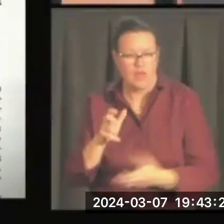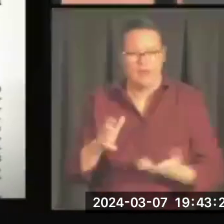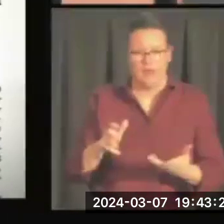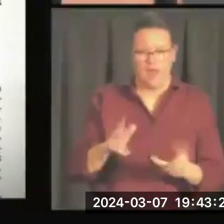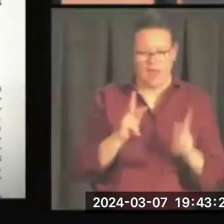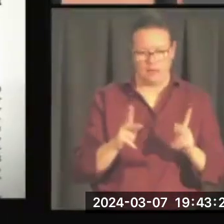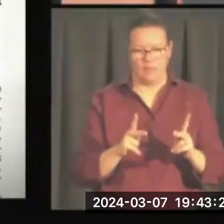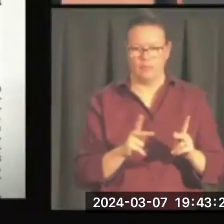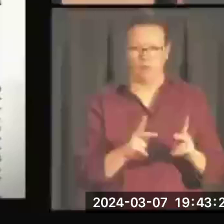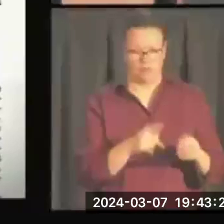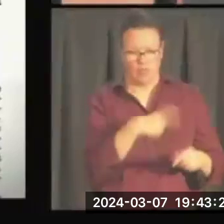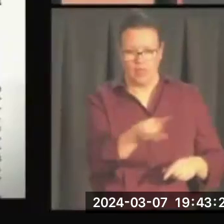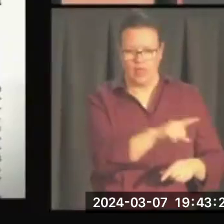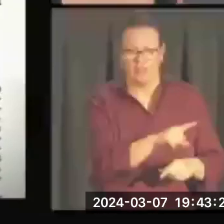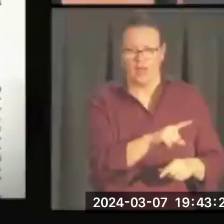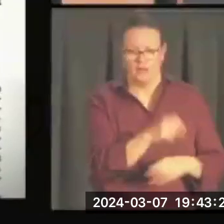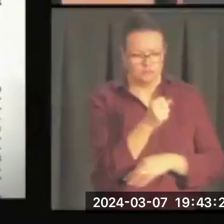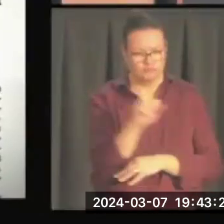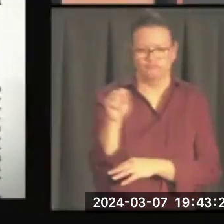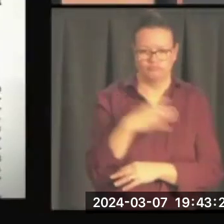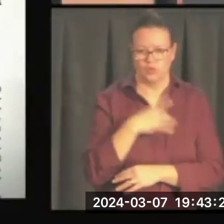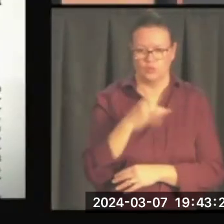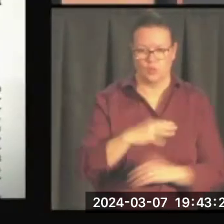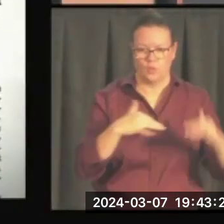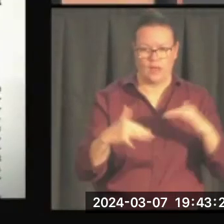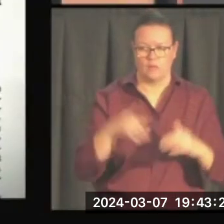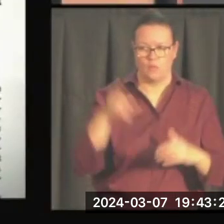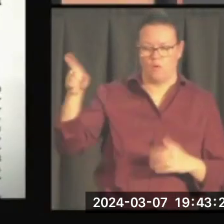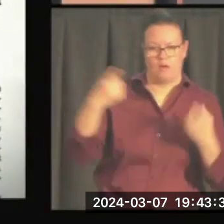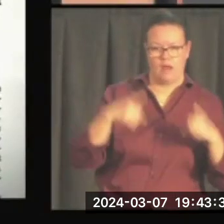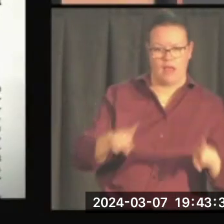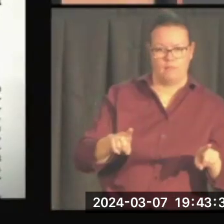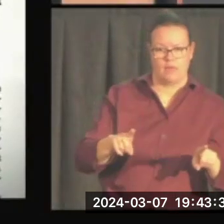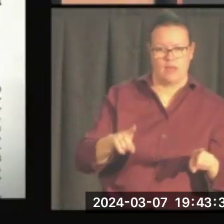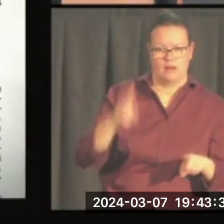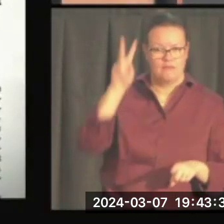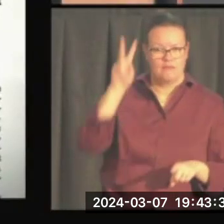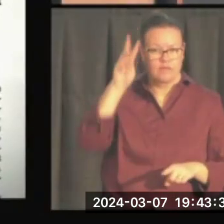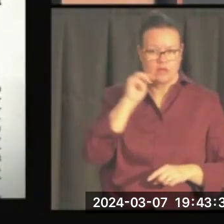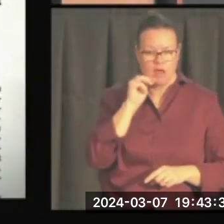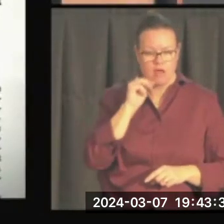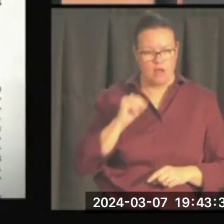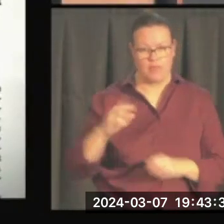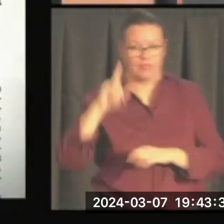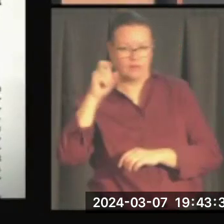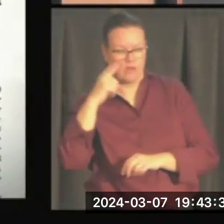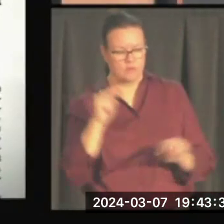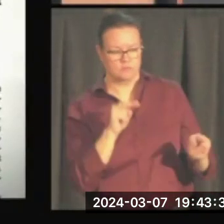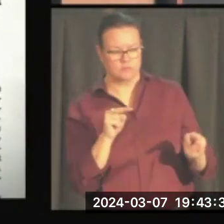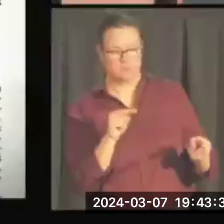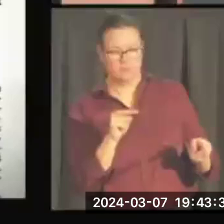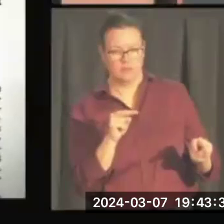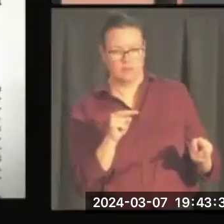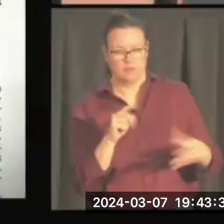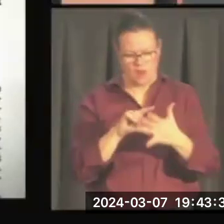What is my point of all of this? This is the setting. Look, we're all both beneficiaries and victims of the time in which we live.